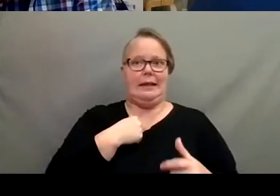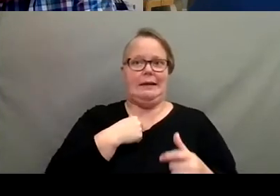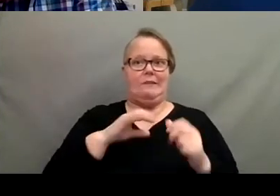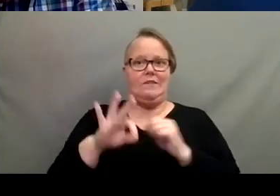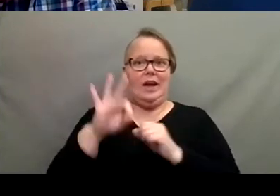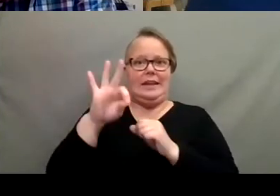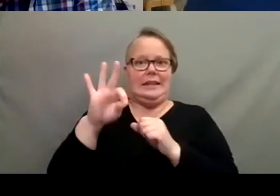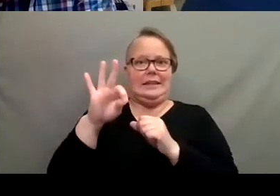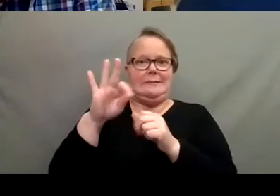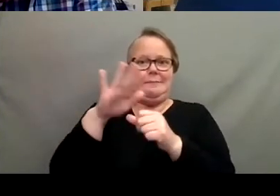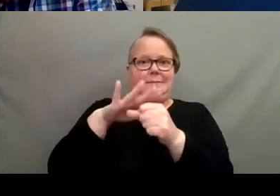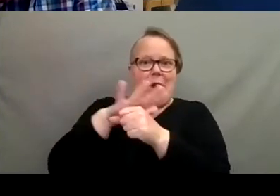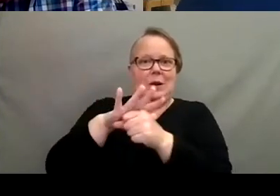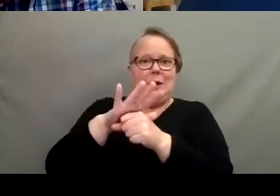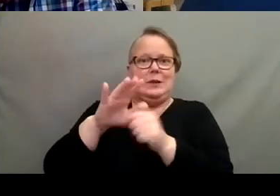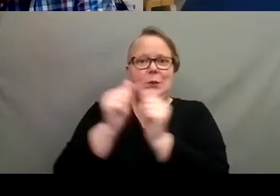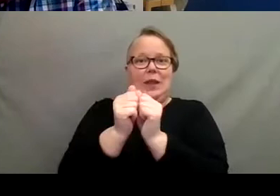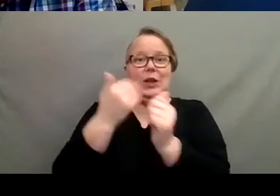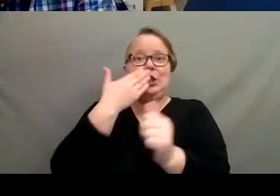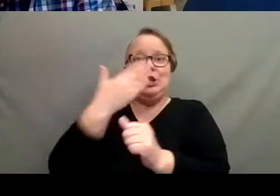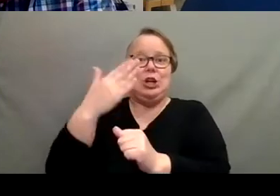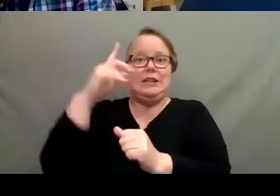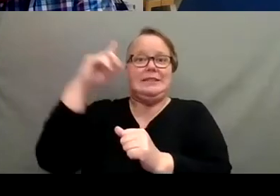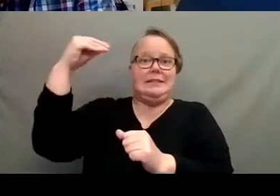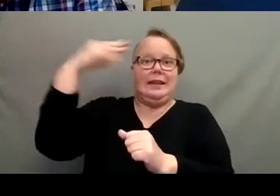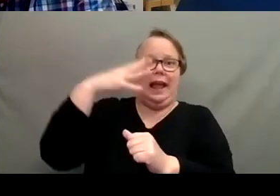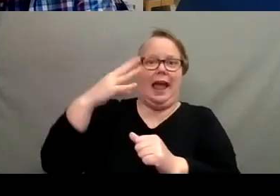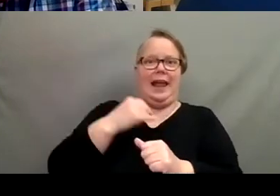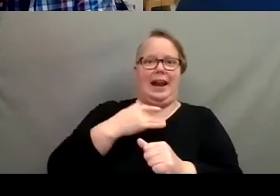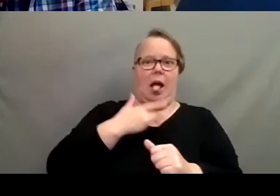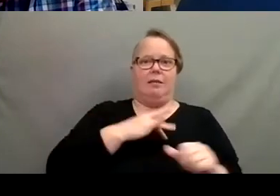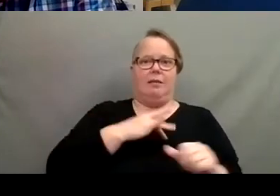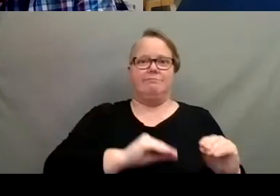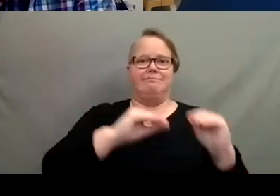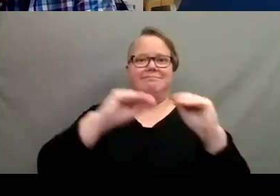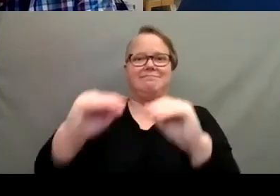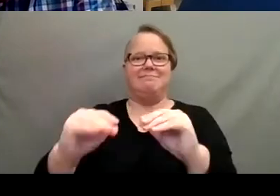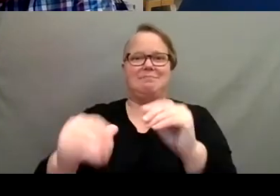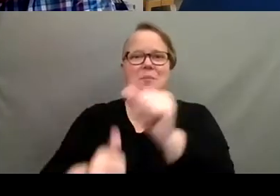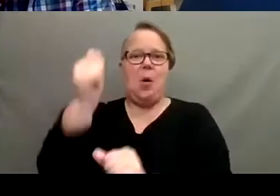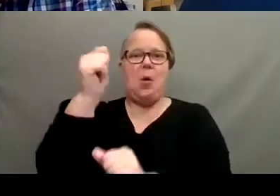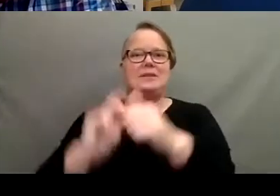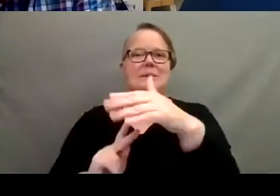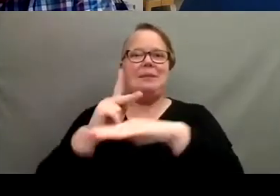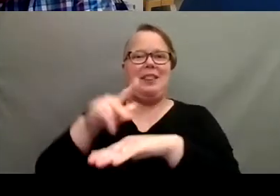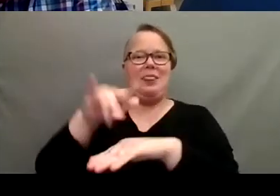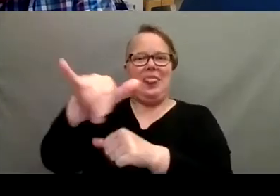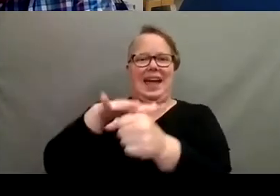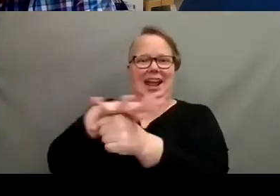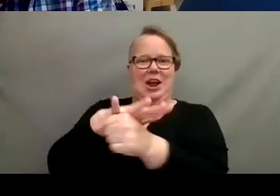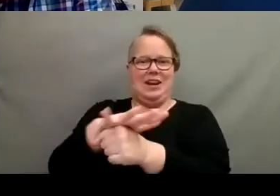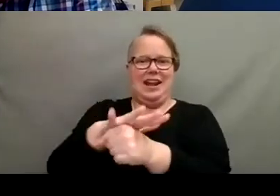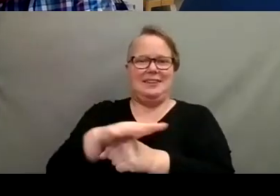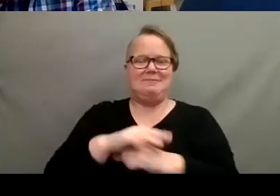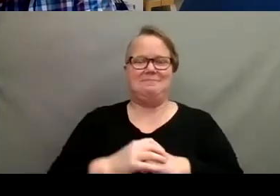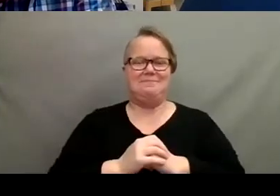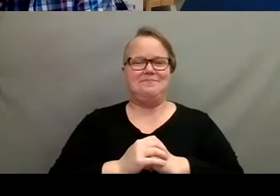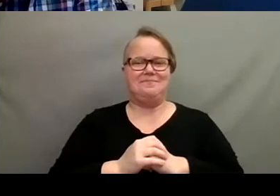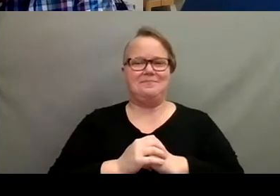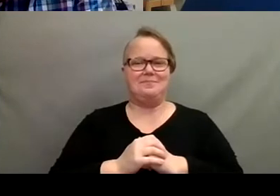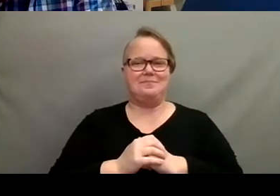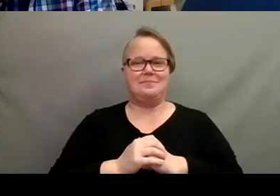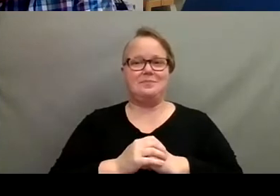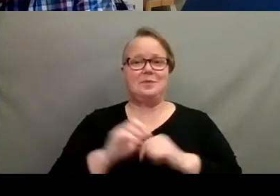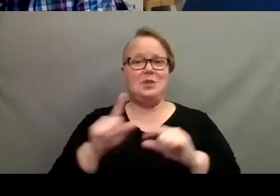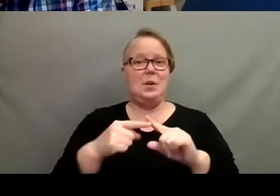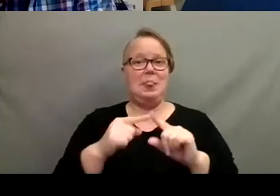we have some good sunlight and usually I'll move most of the plants to that area, uh, when we don't have